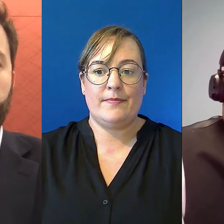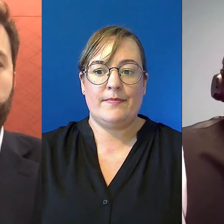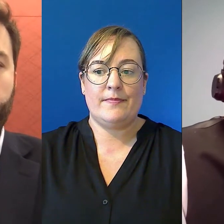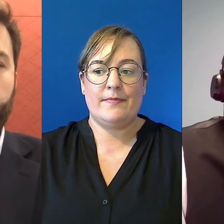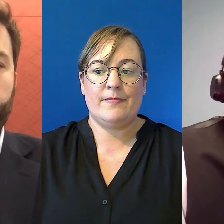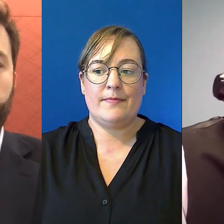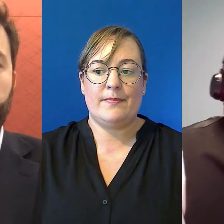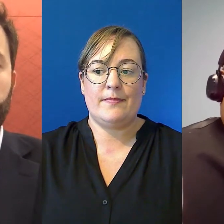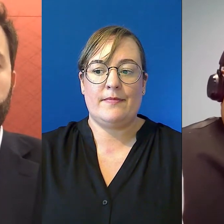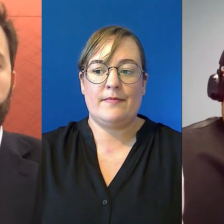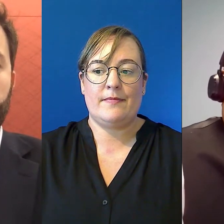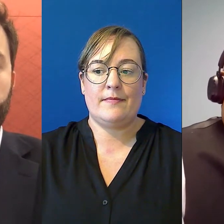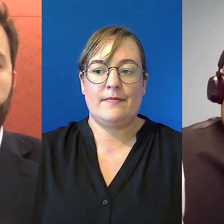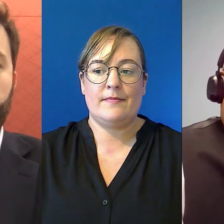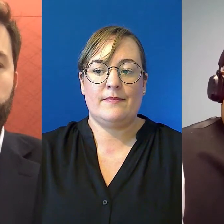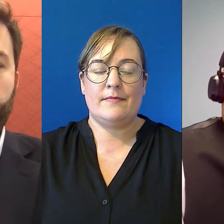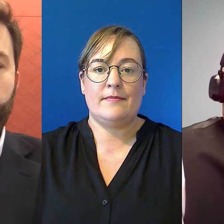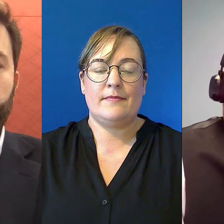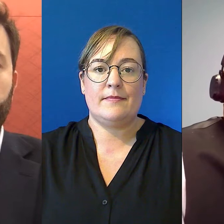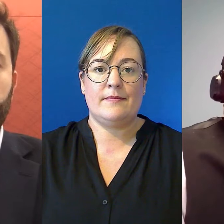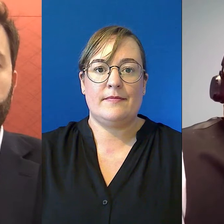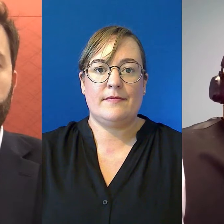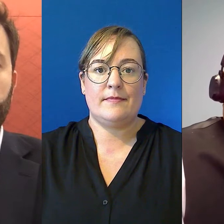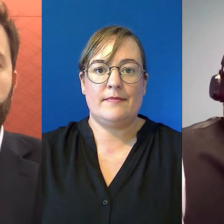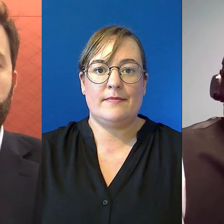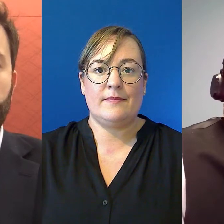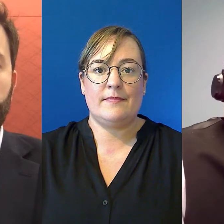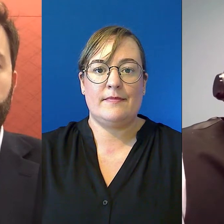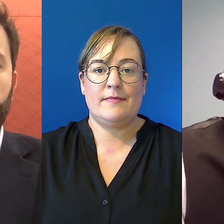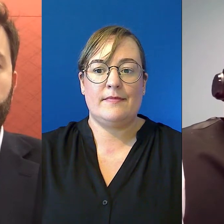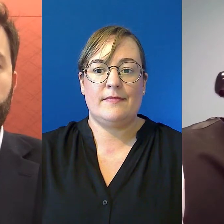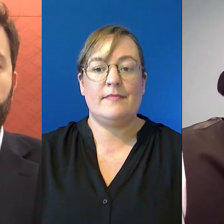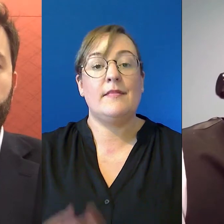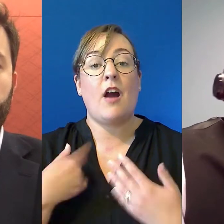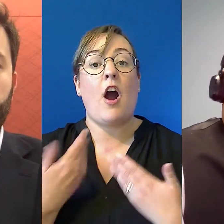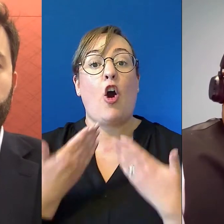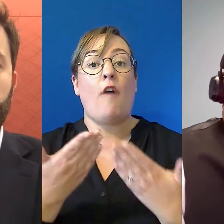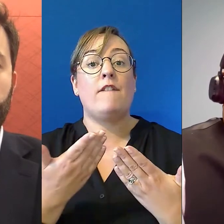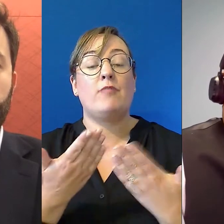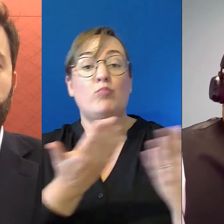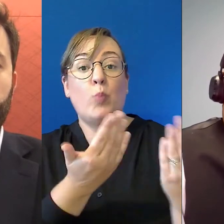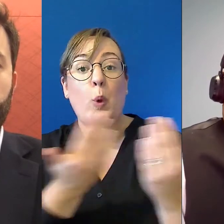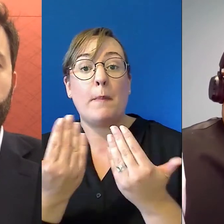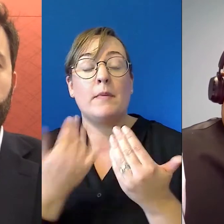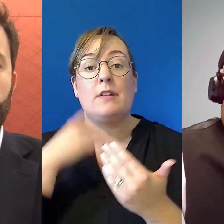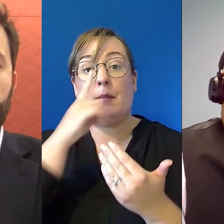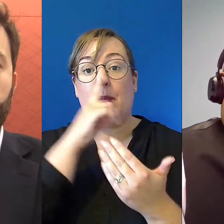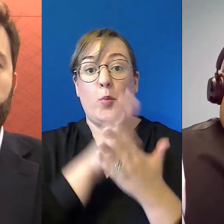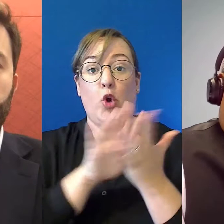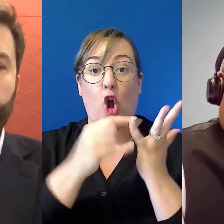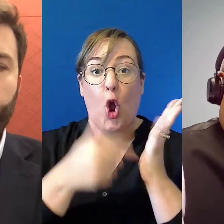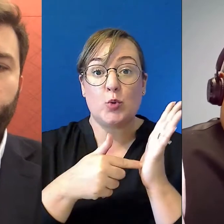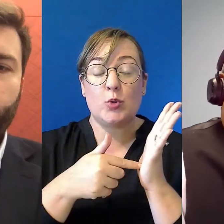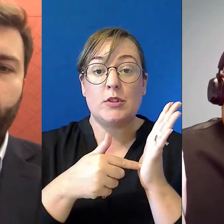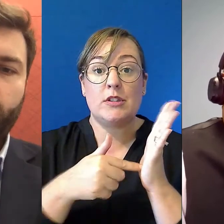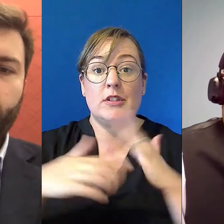tēnei koupapa, hui e, tai ki e. I offer greetings to those who host this conference, to the land upon which we